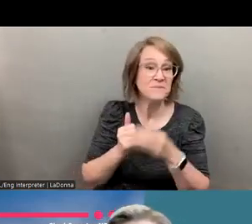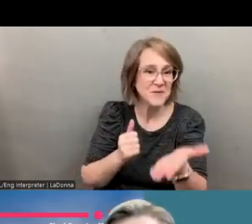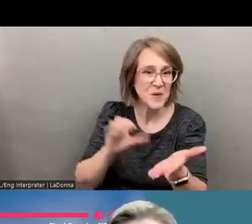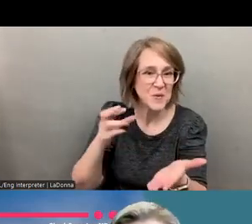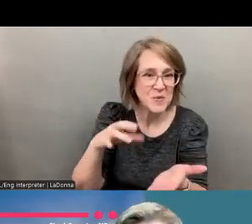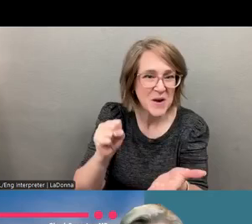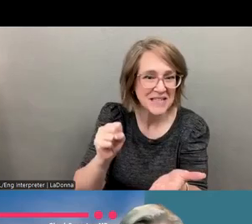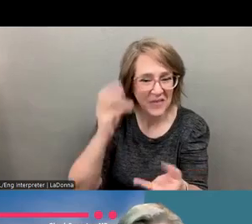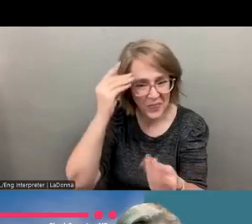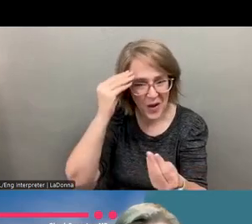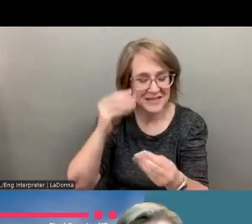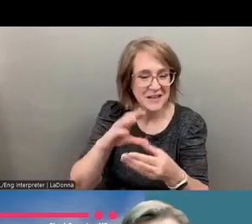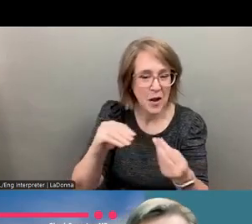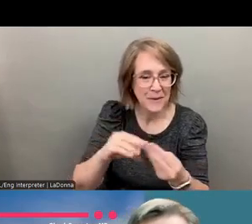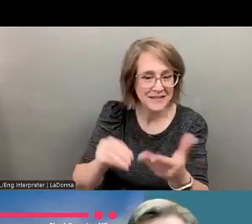comments, thoughts.